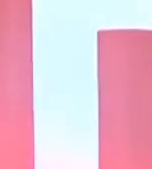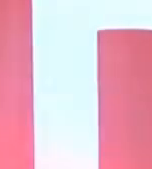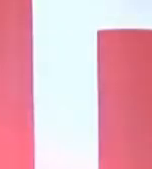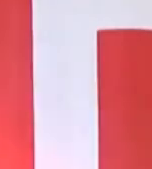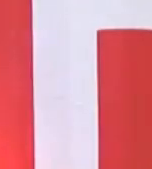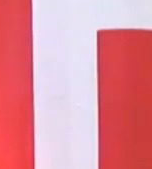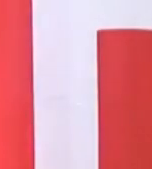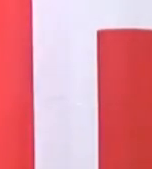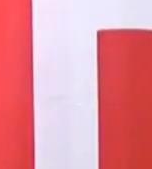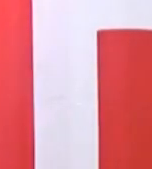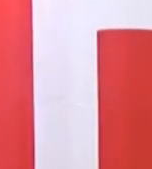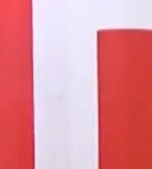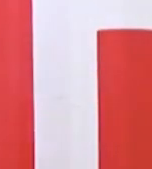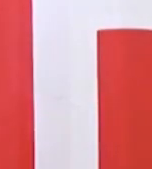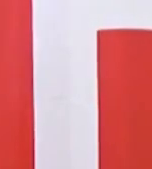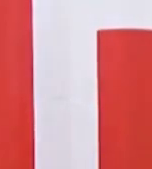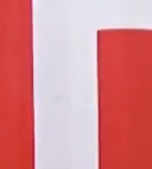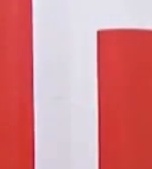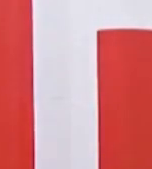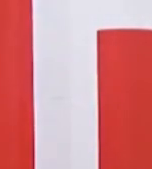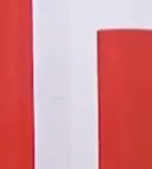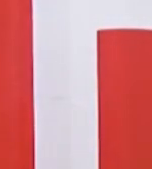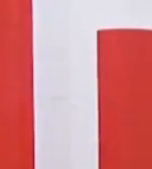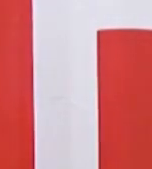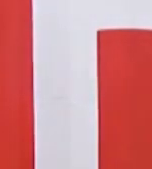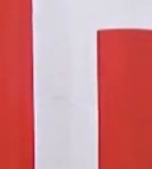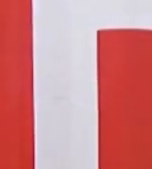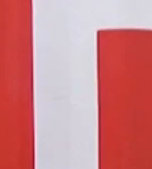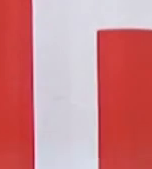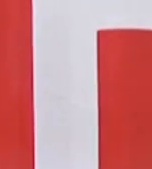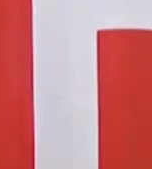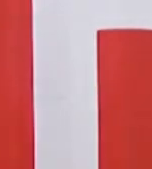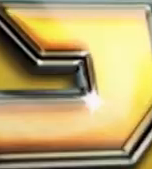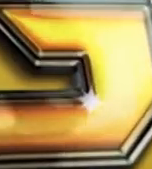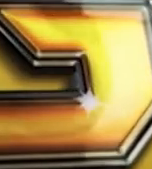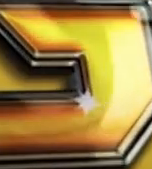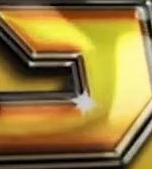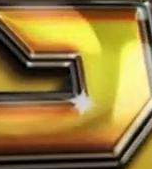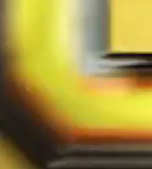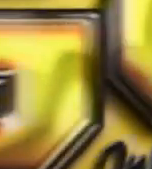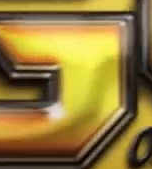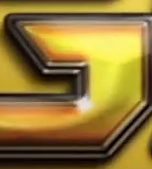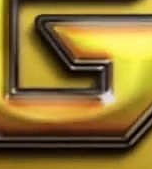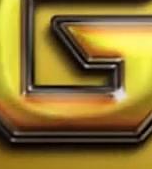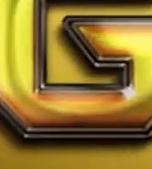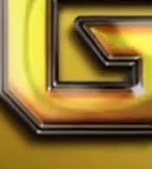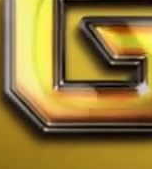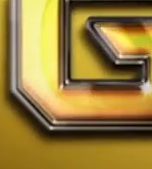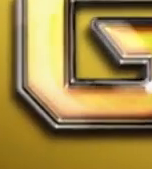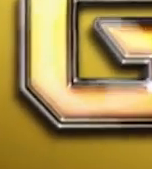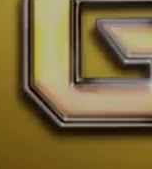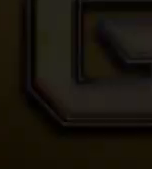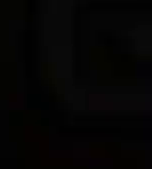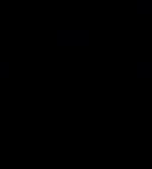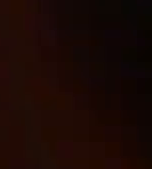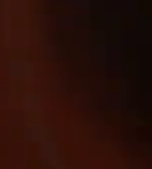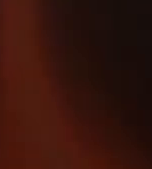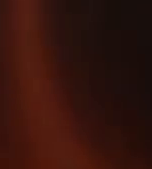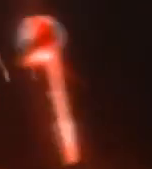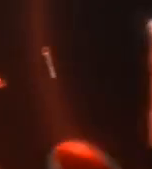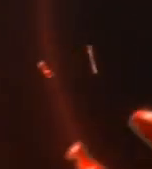Hi, I'm Inie from Raki Raki. I love Gold FM. Only the classic hits. Gold FM. Only the classic hits.